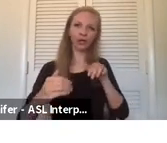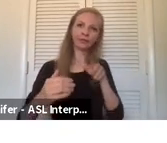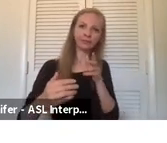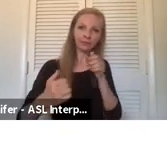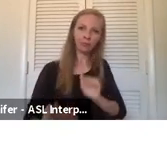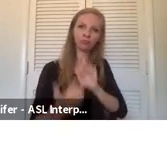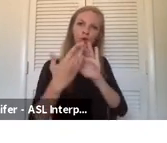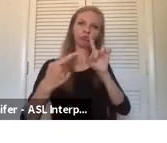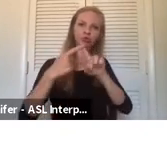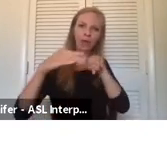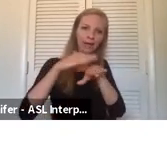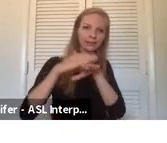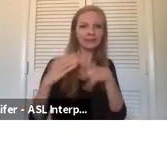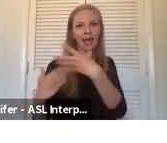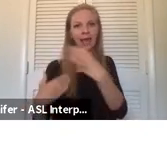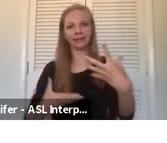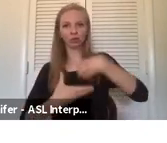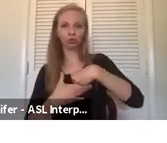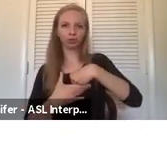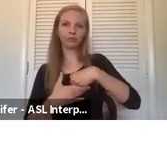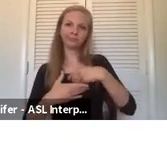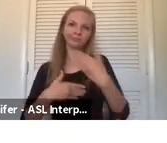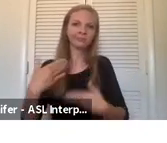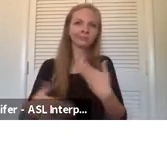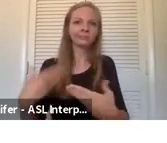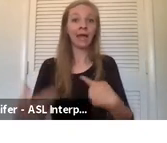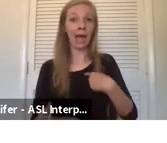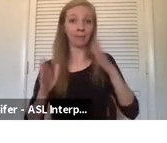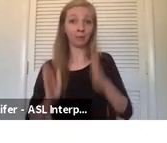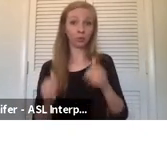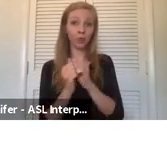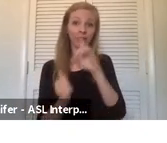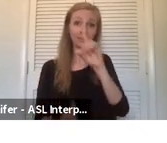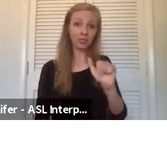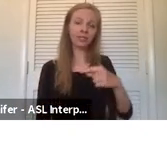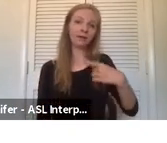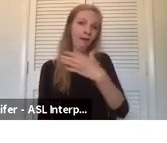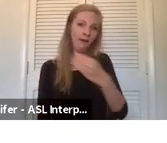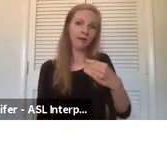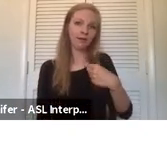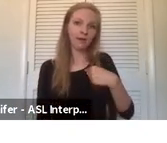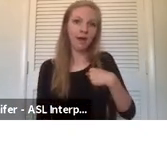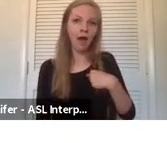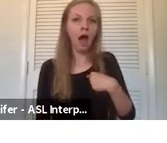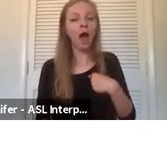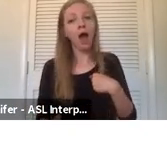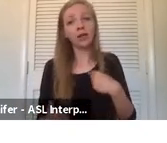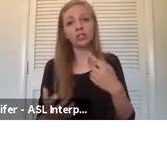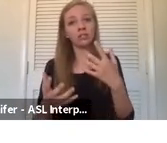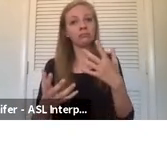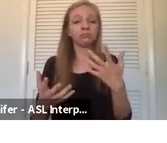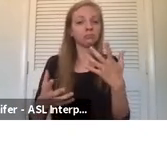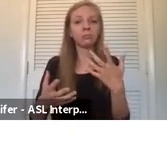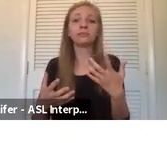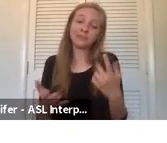you know, as we go along, you know, I'm a person with just with disabilities and I'm on a daily basis. I just kind of make things up as I go